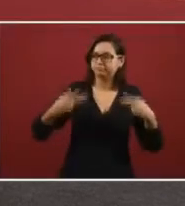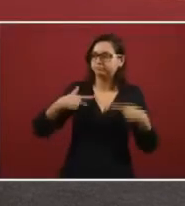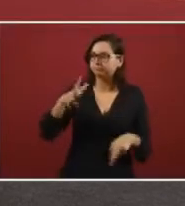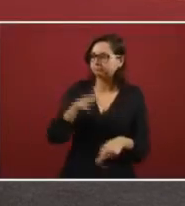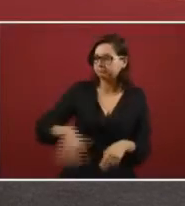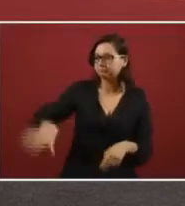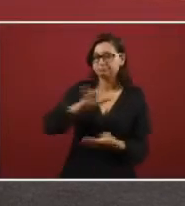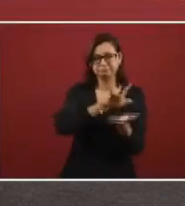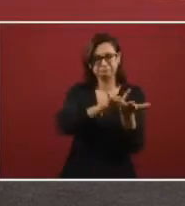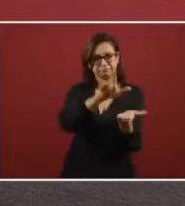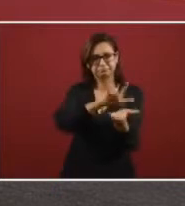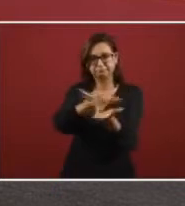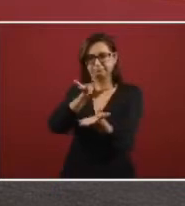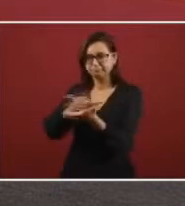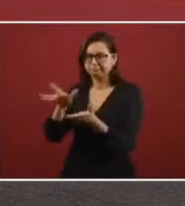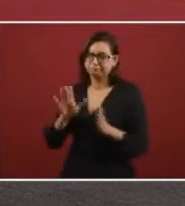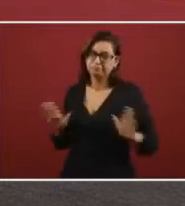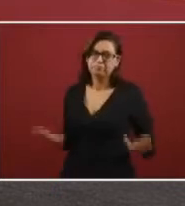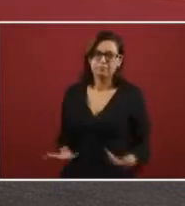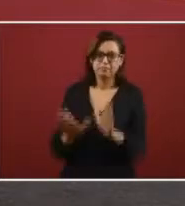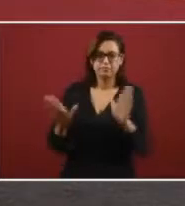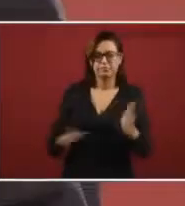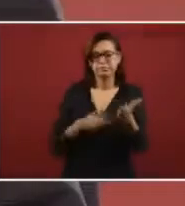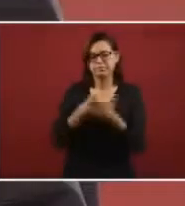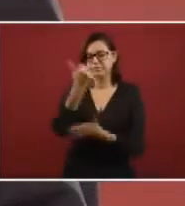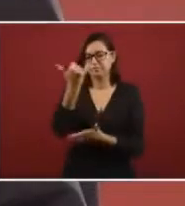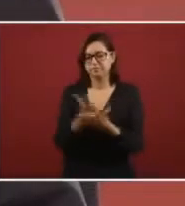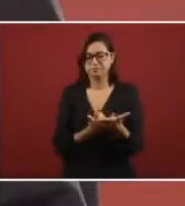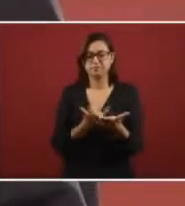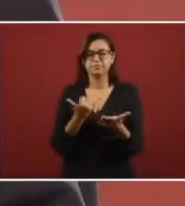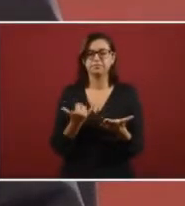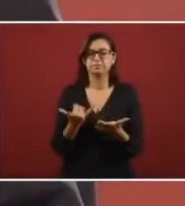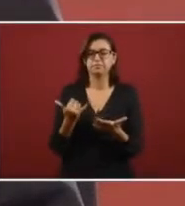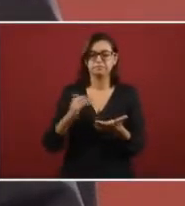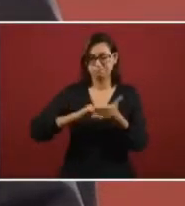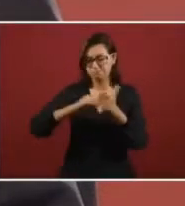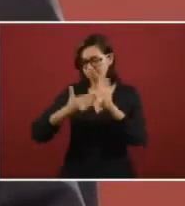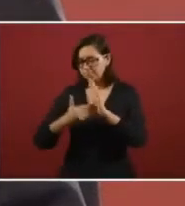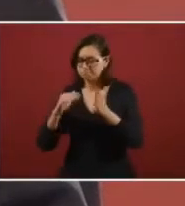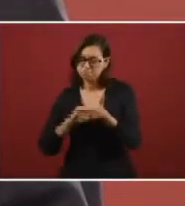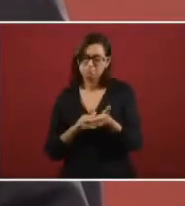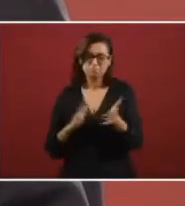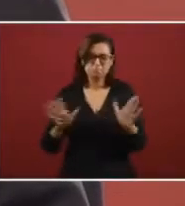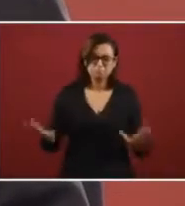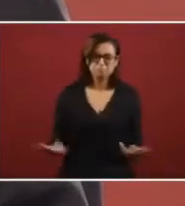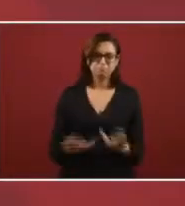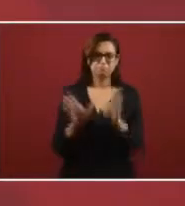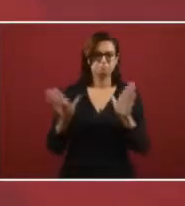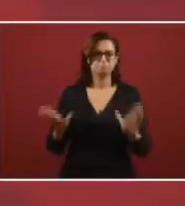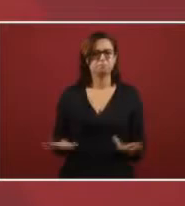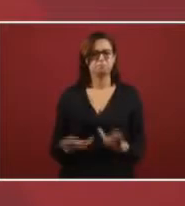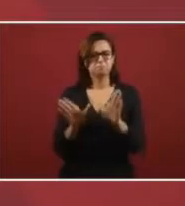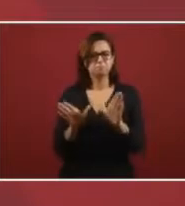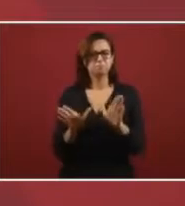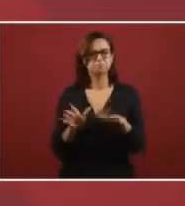recovery the increase in government supporting strategic projects